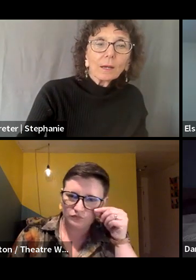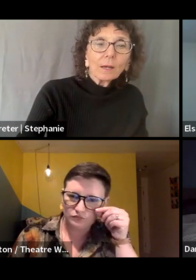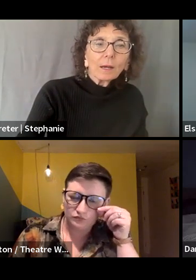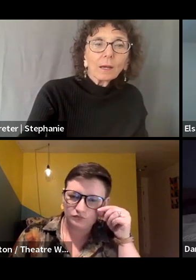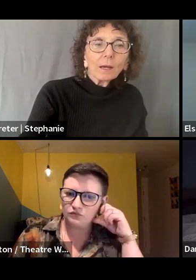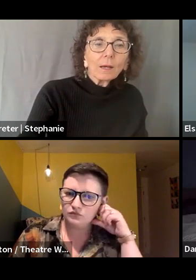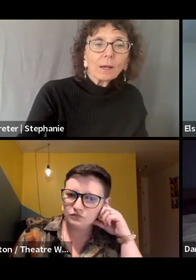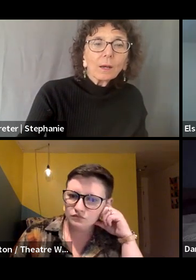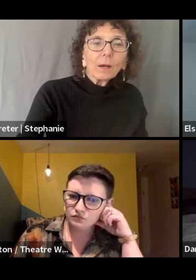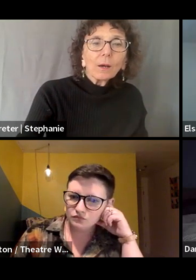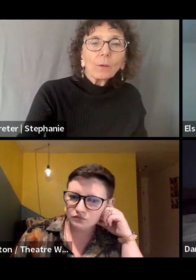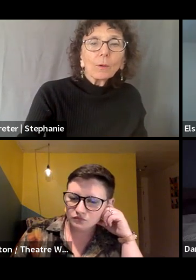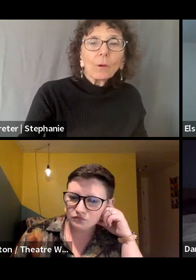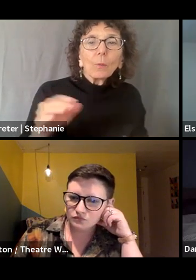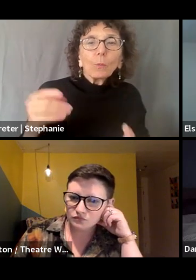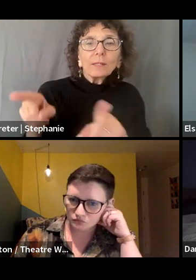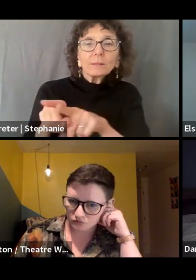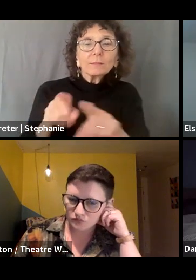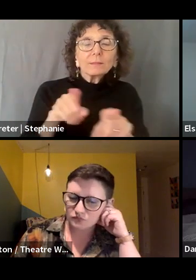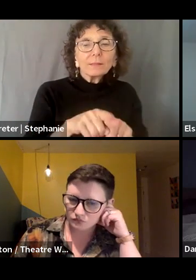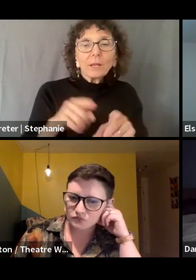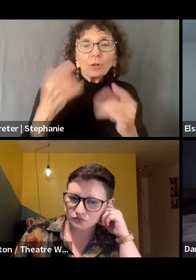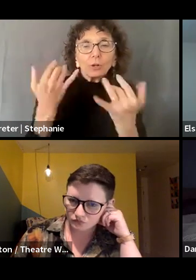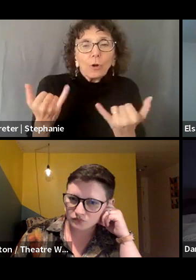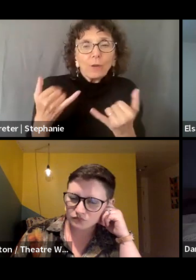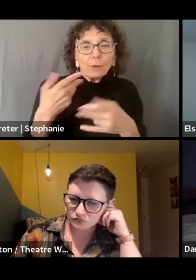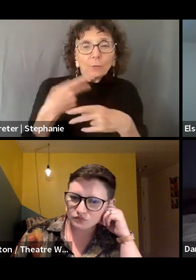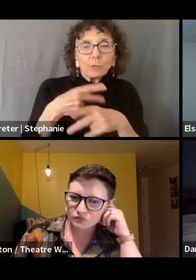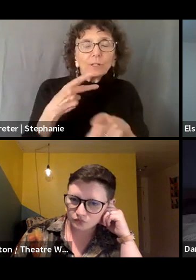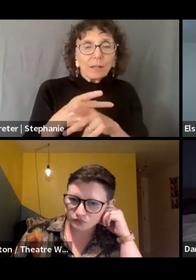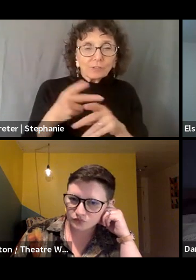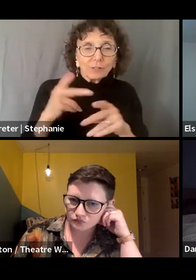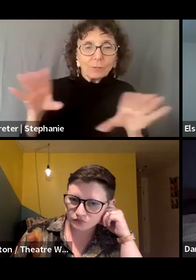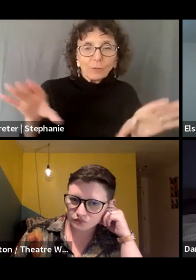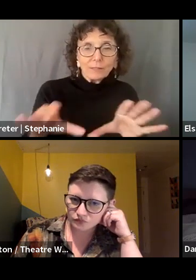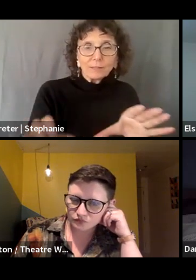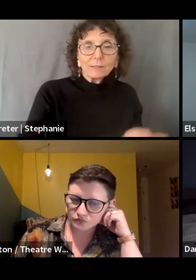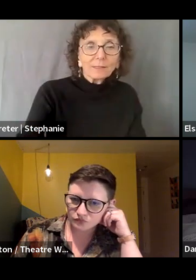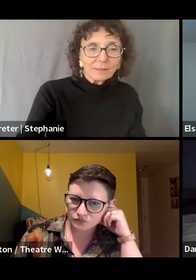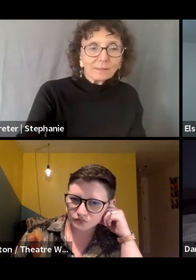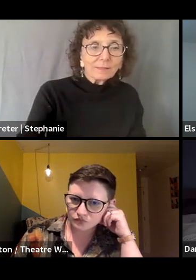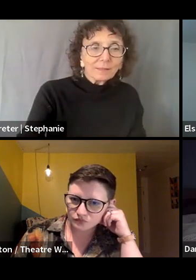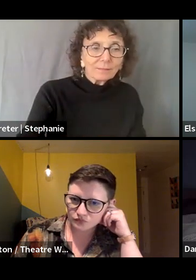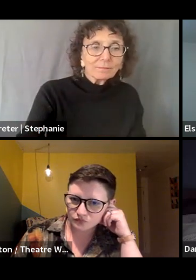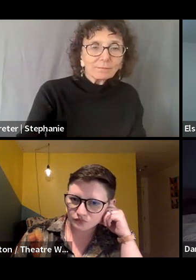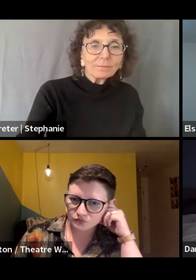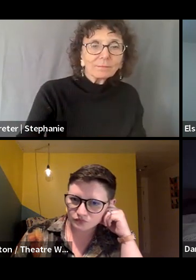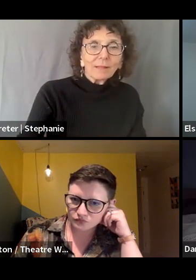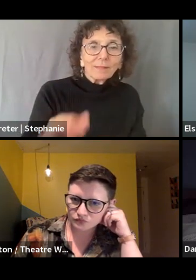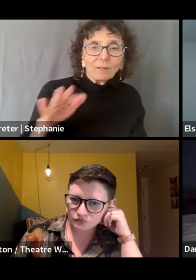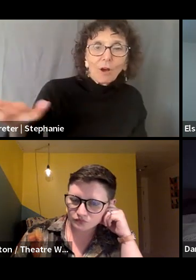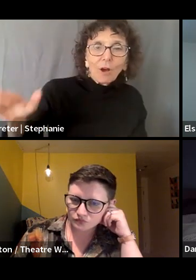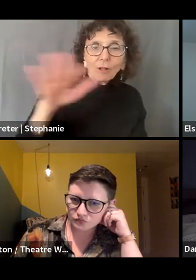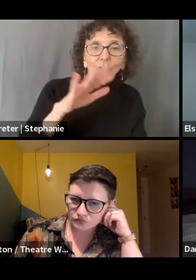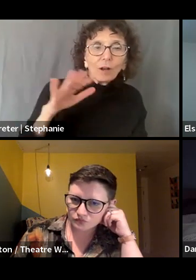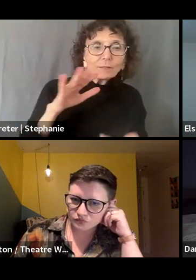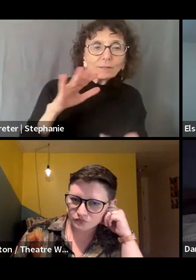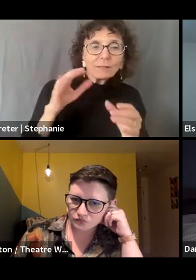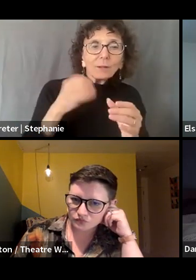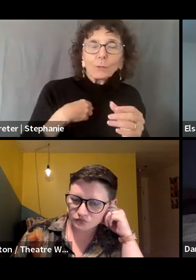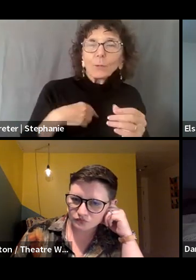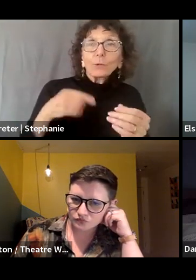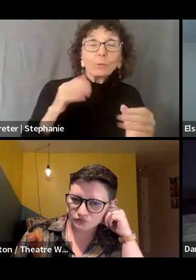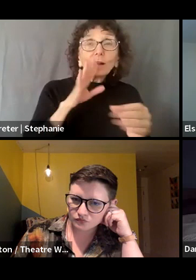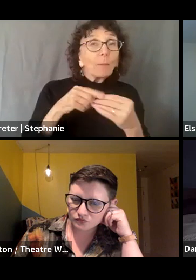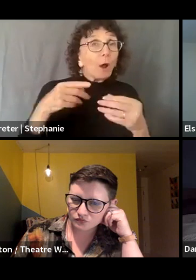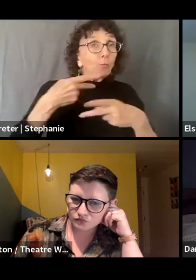production practices, um, that we've seen across the industry that affects production workers. To be clear, when we're talking about